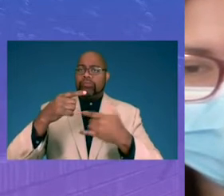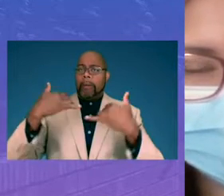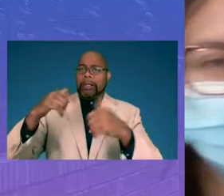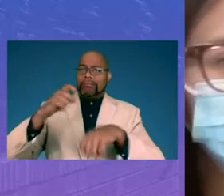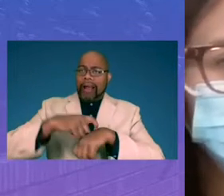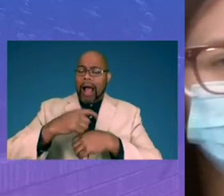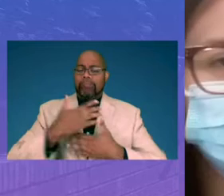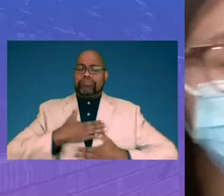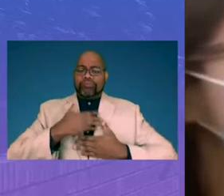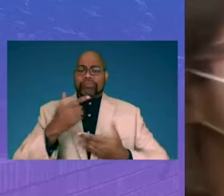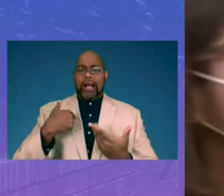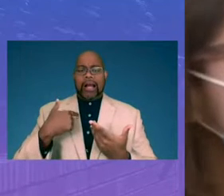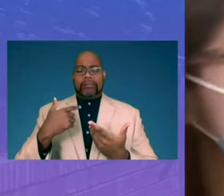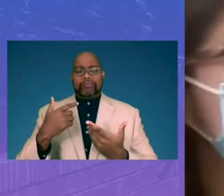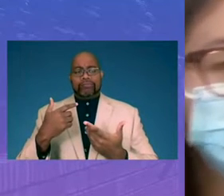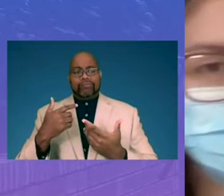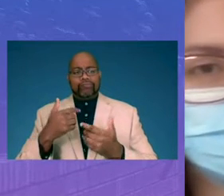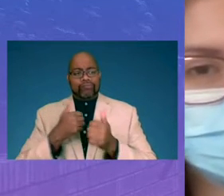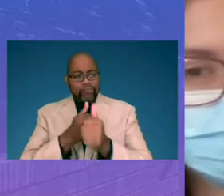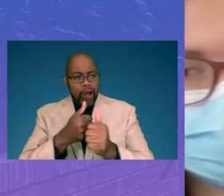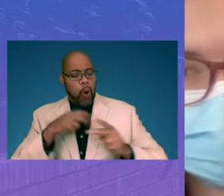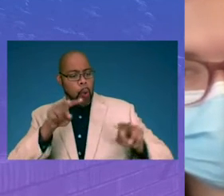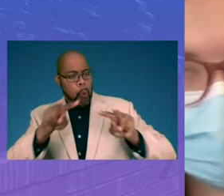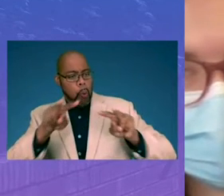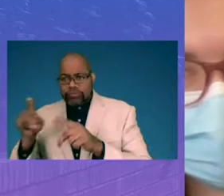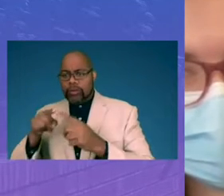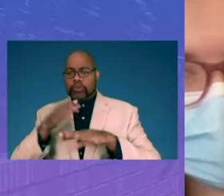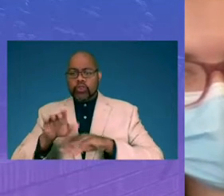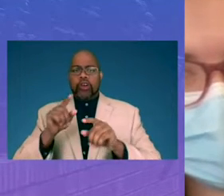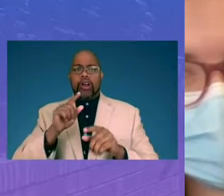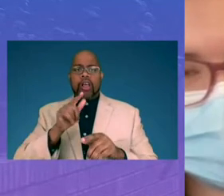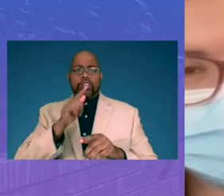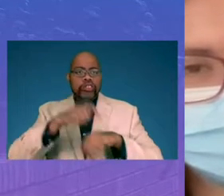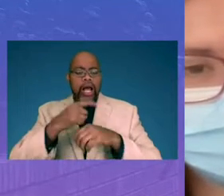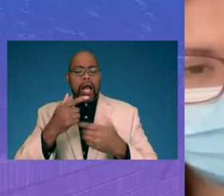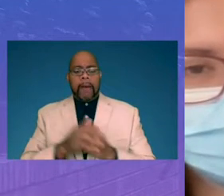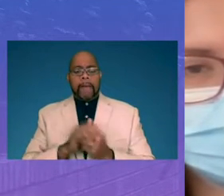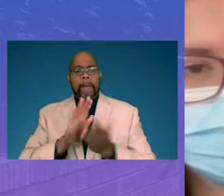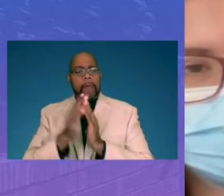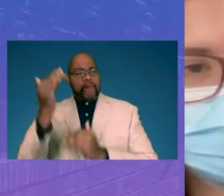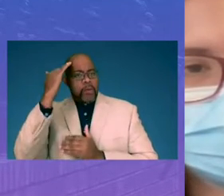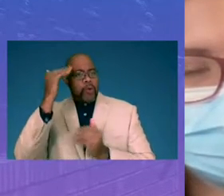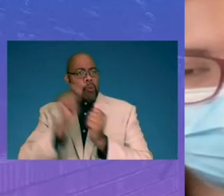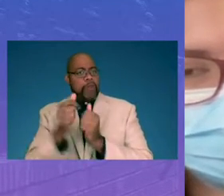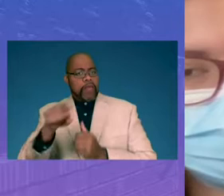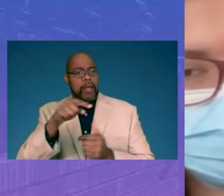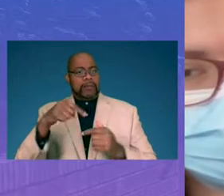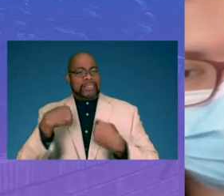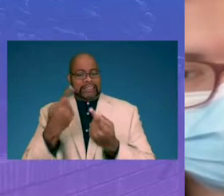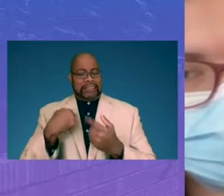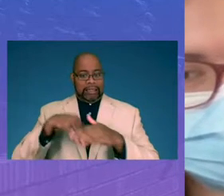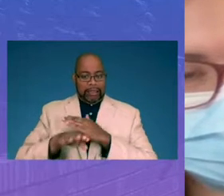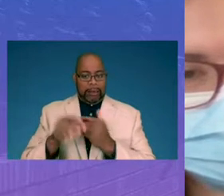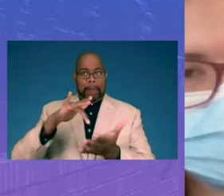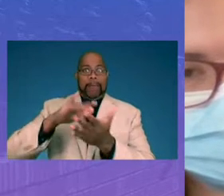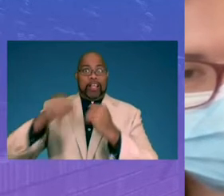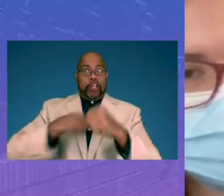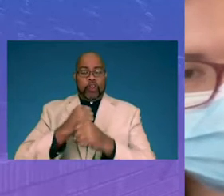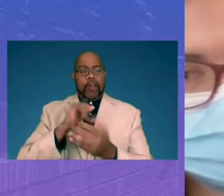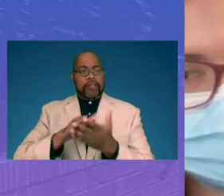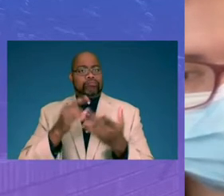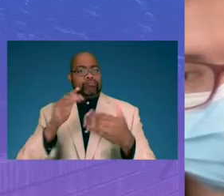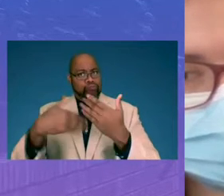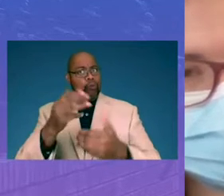I chaperone them through lunchtime to make sure everything's well, become a familiar figure since I came in mid-year, and that has been going well.